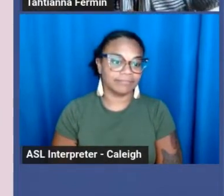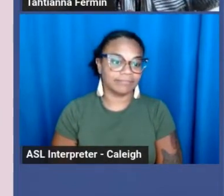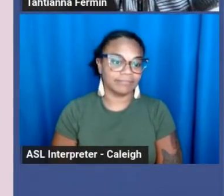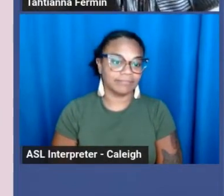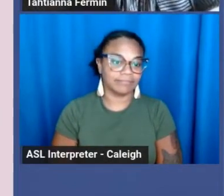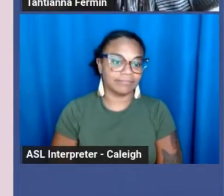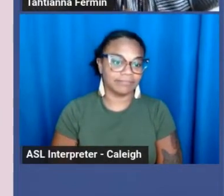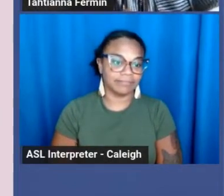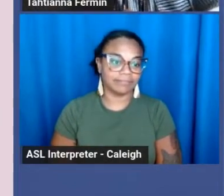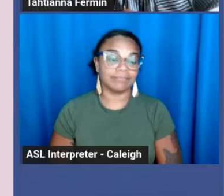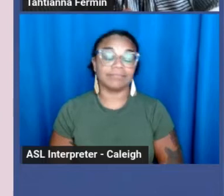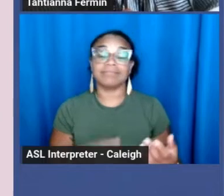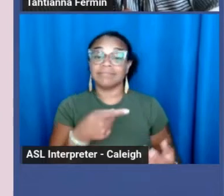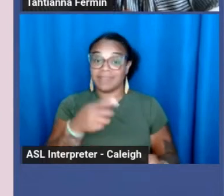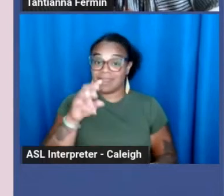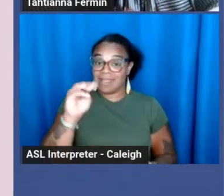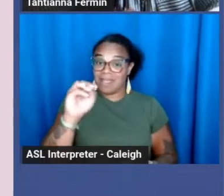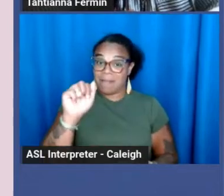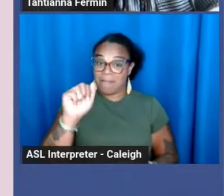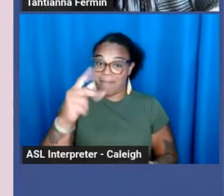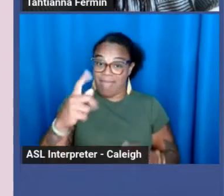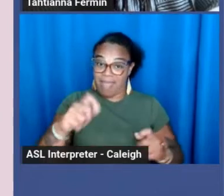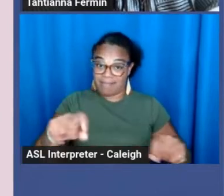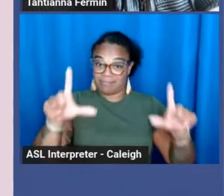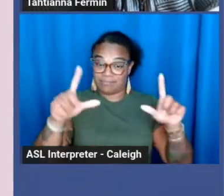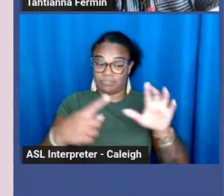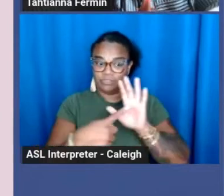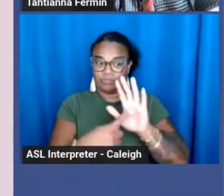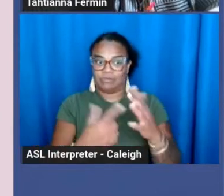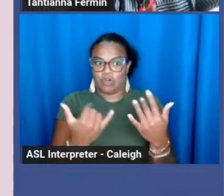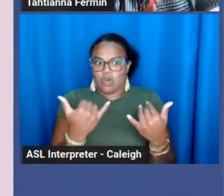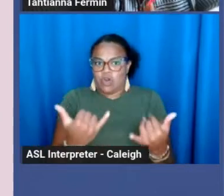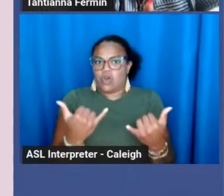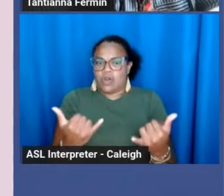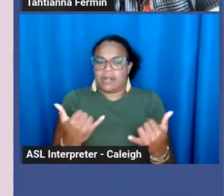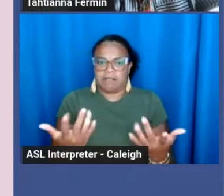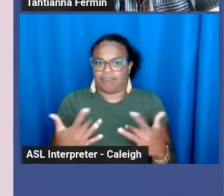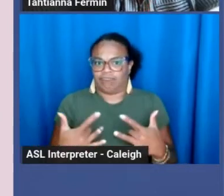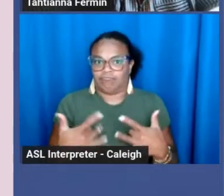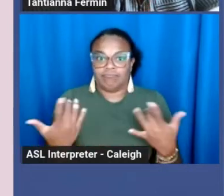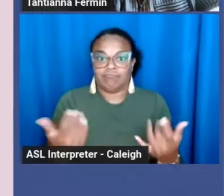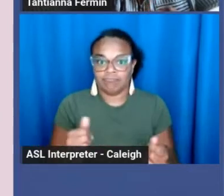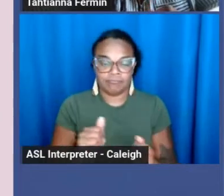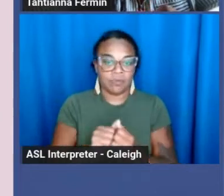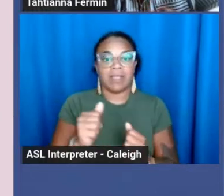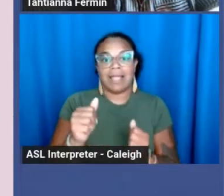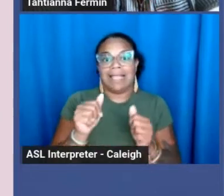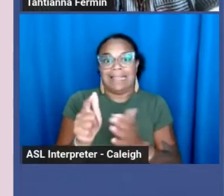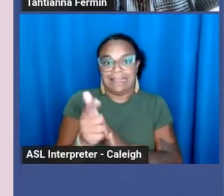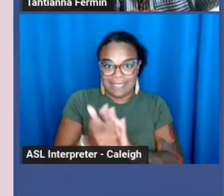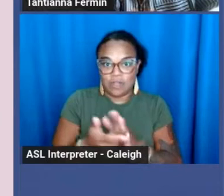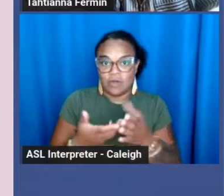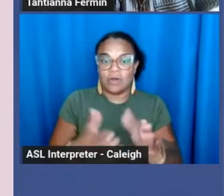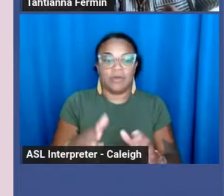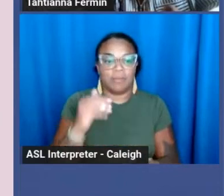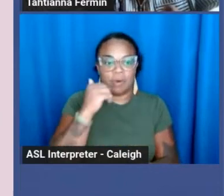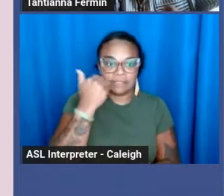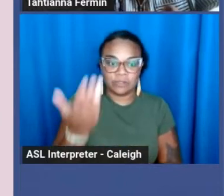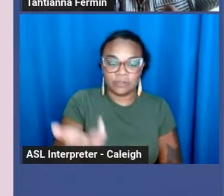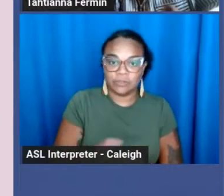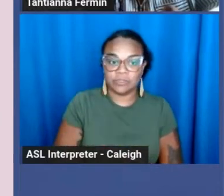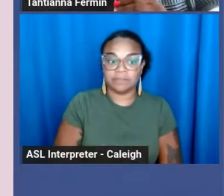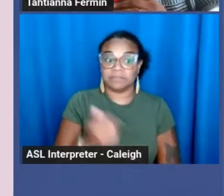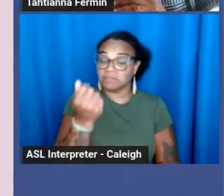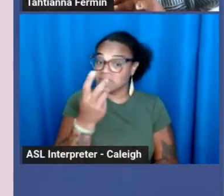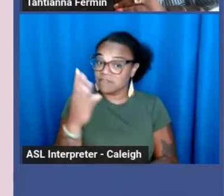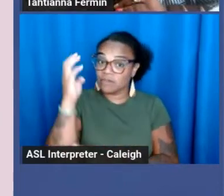This is a map that shows the current status of legalized prostitution. A number of European countries